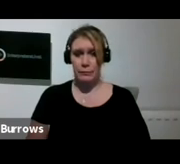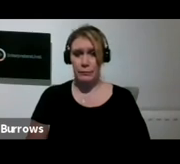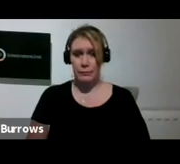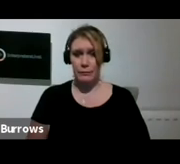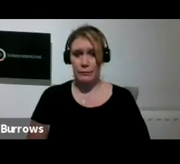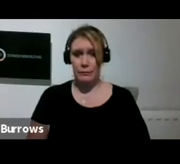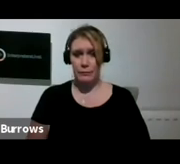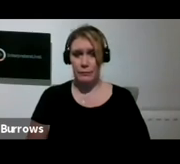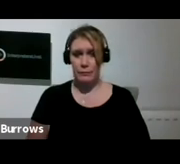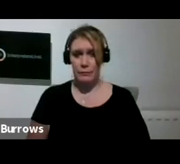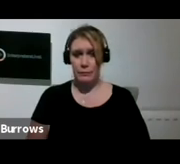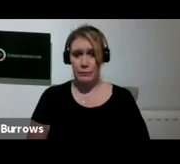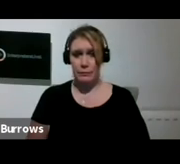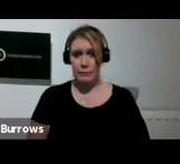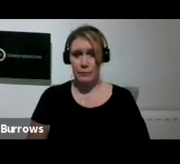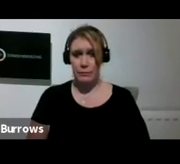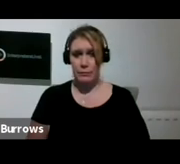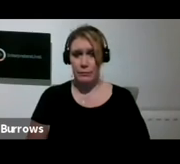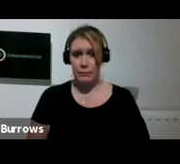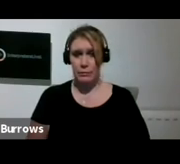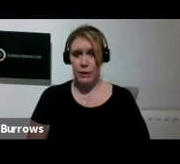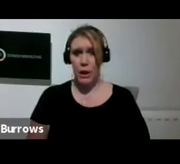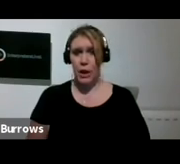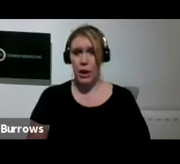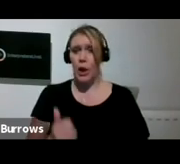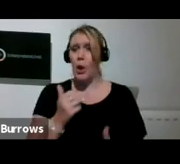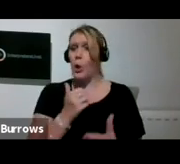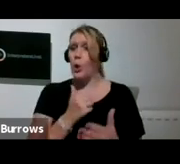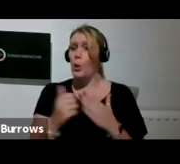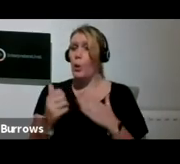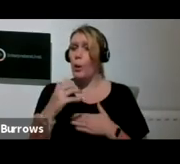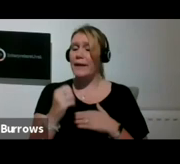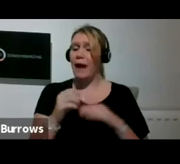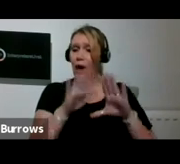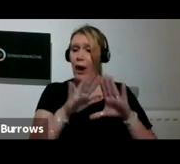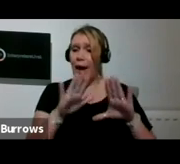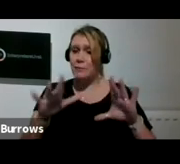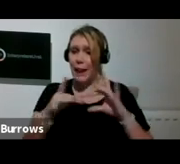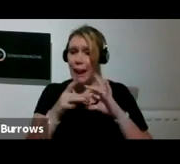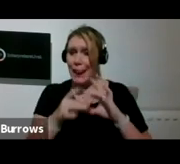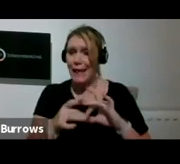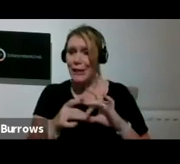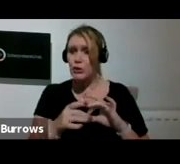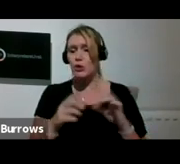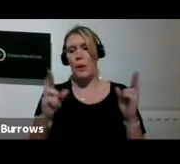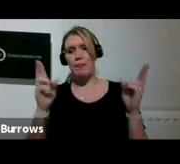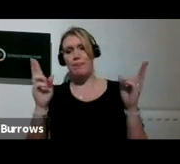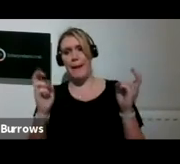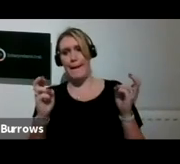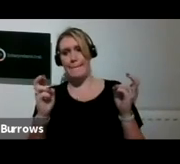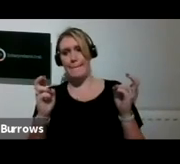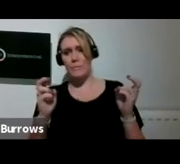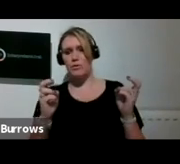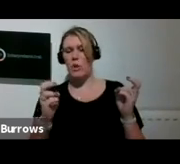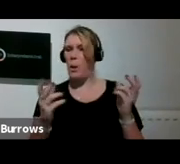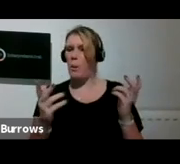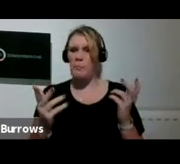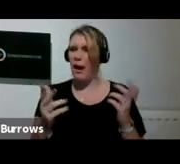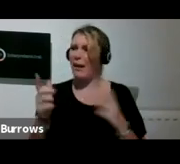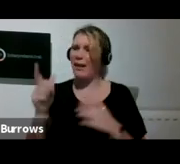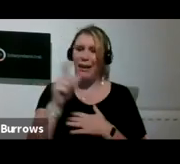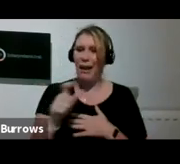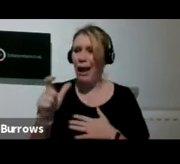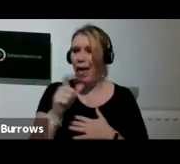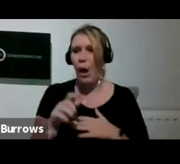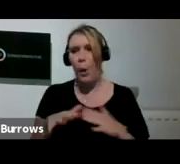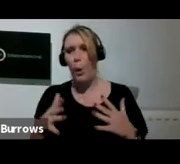We always hang our exhibitions around themes, so pictures that sort of link to each other by colour, by subject,